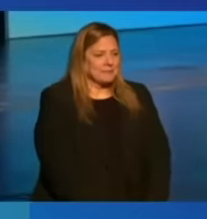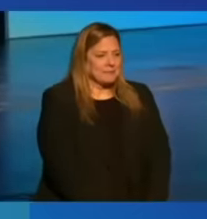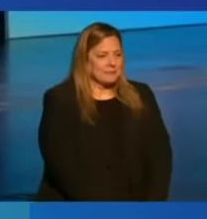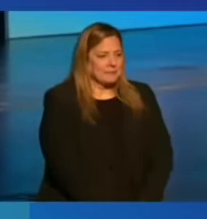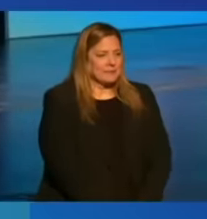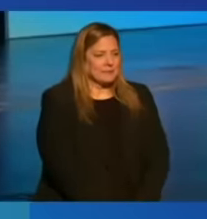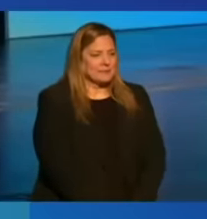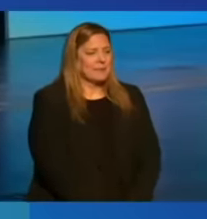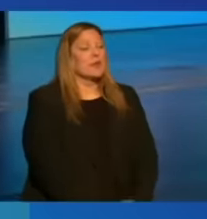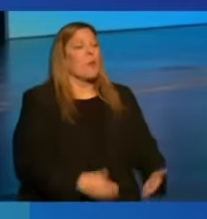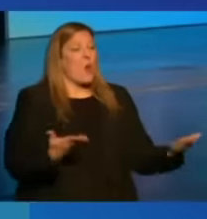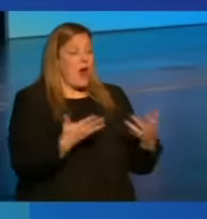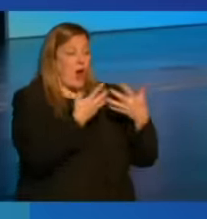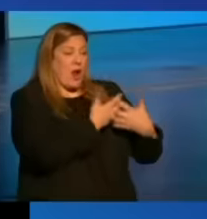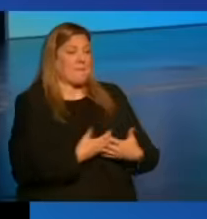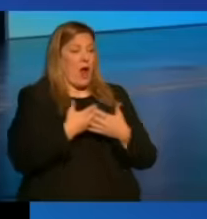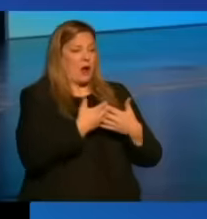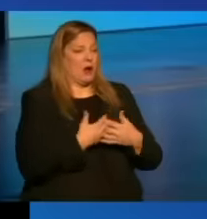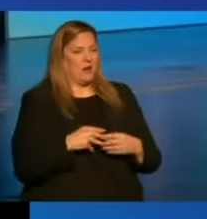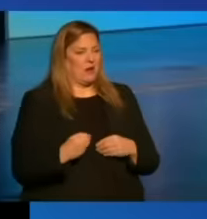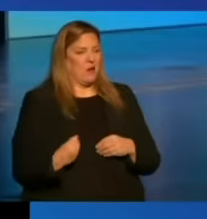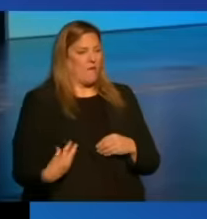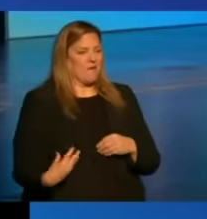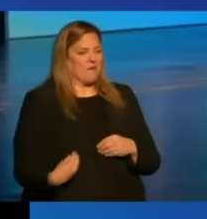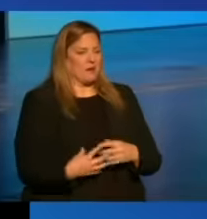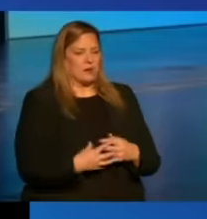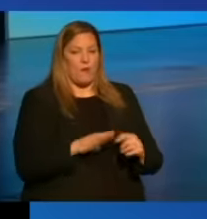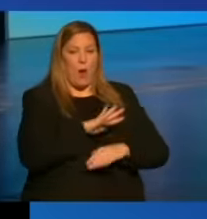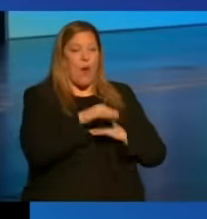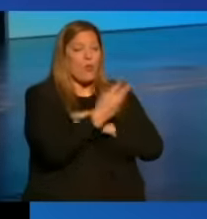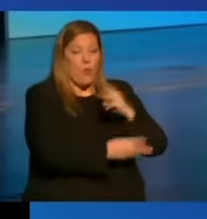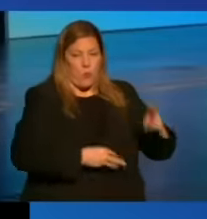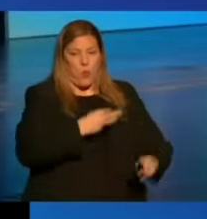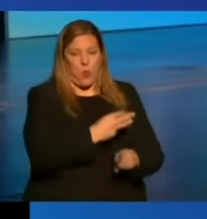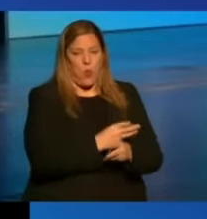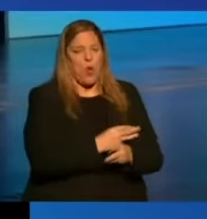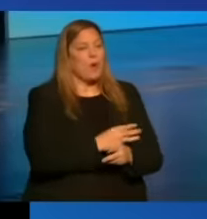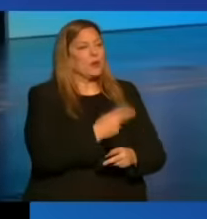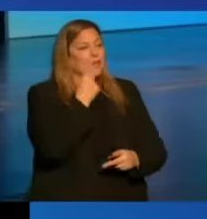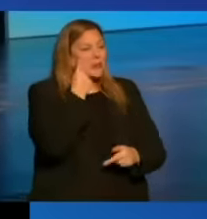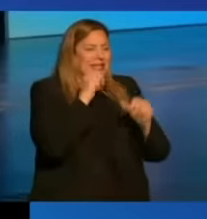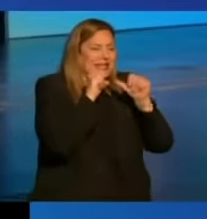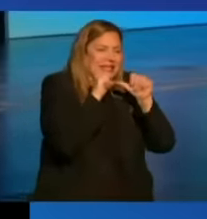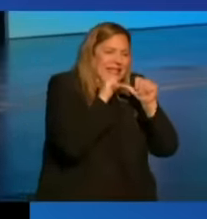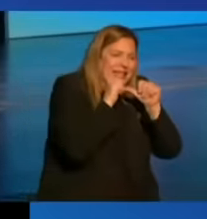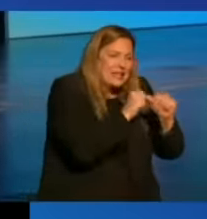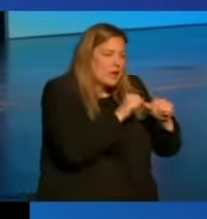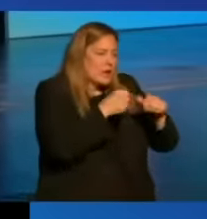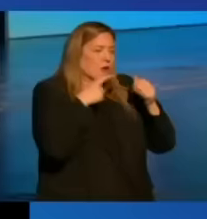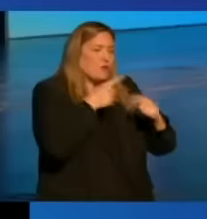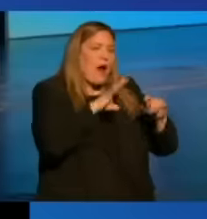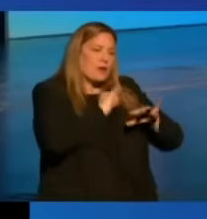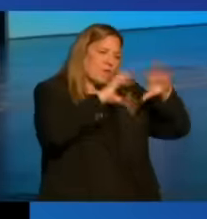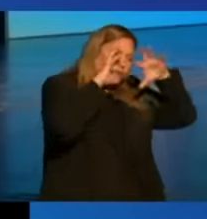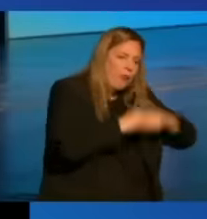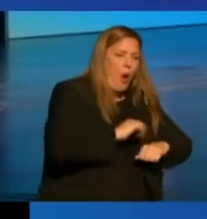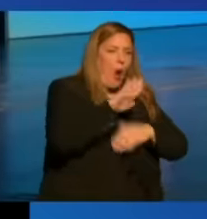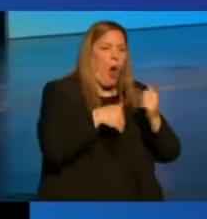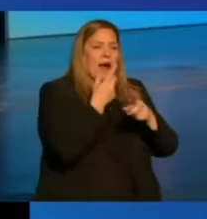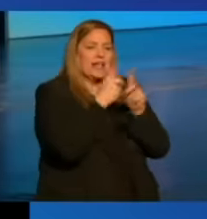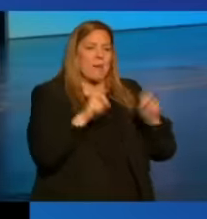Right here in America, but also around the world, we've seen a continued assault on democratic norms,